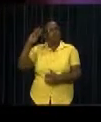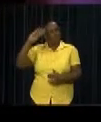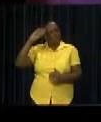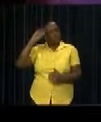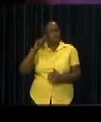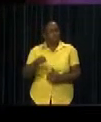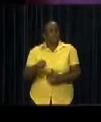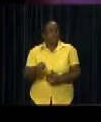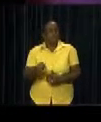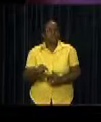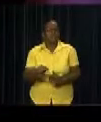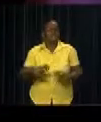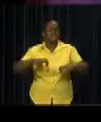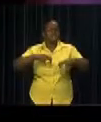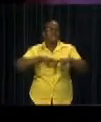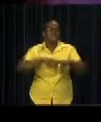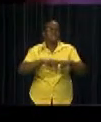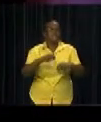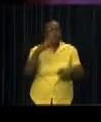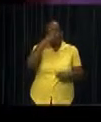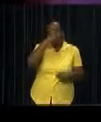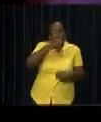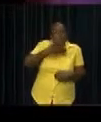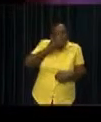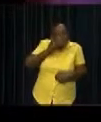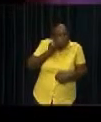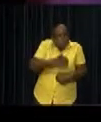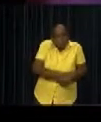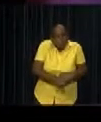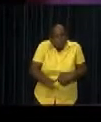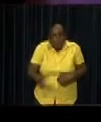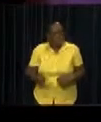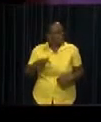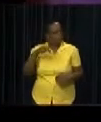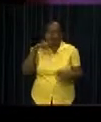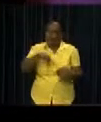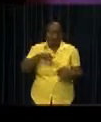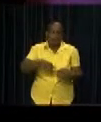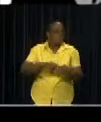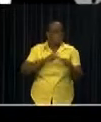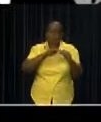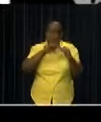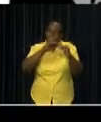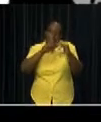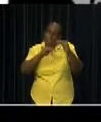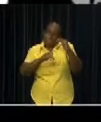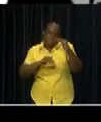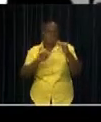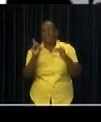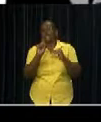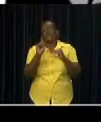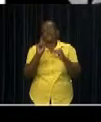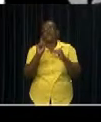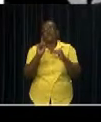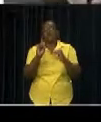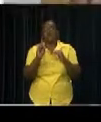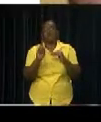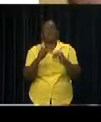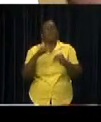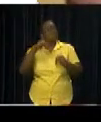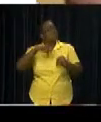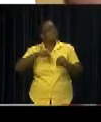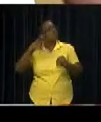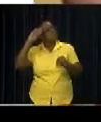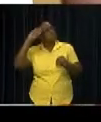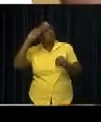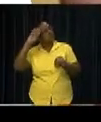The KPS still sees no decrease in the amount of sexual abuse of minors. The police has also noted that